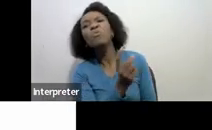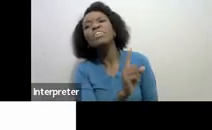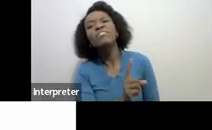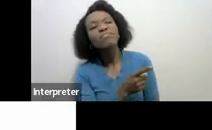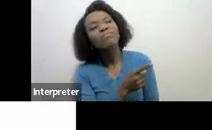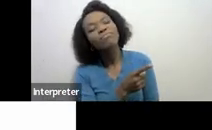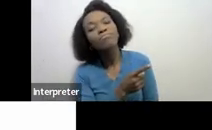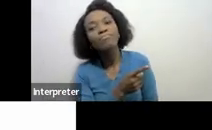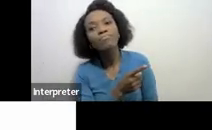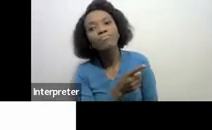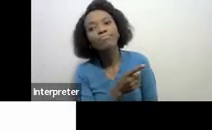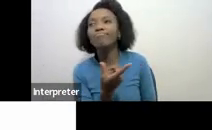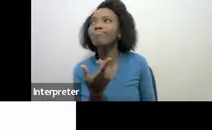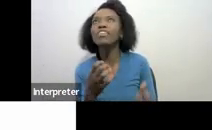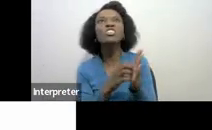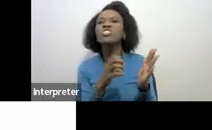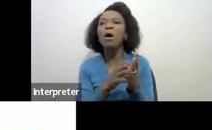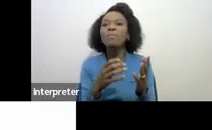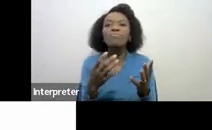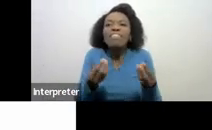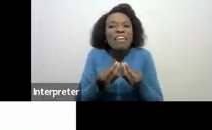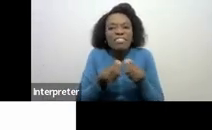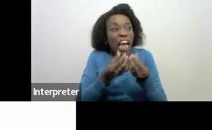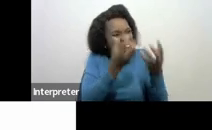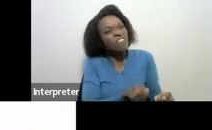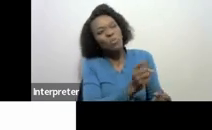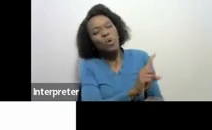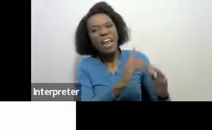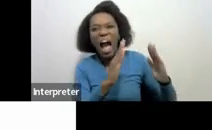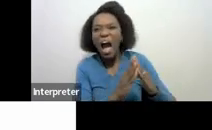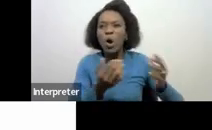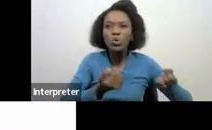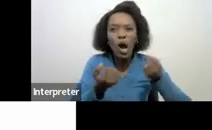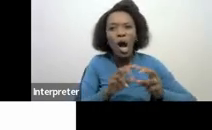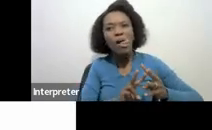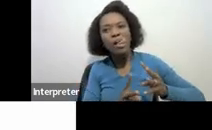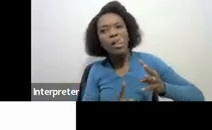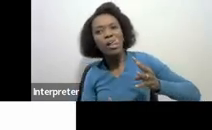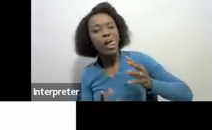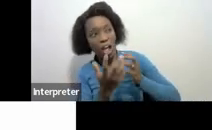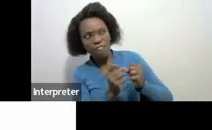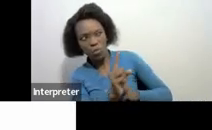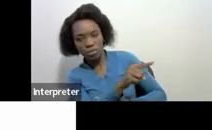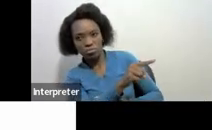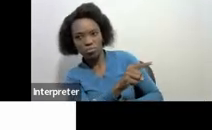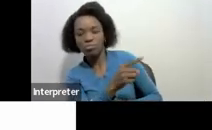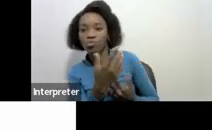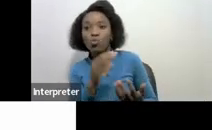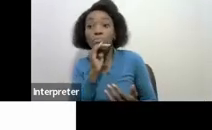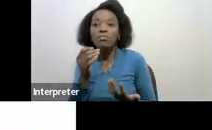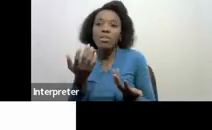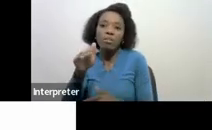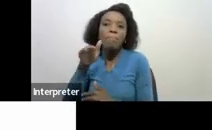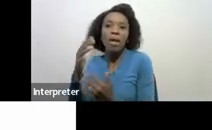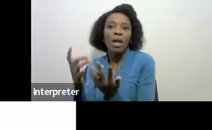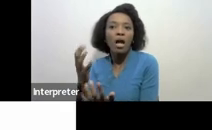any other assets apart from what we have in terms of the bank accounts or the employer and what